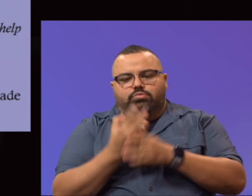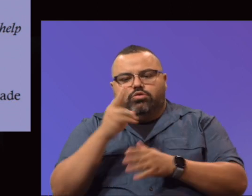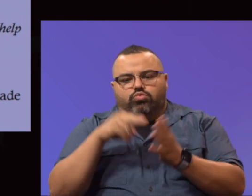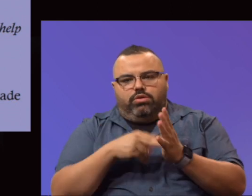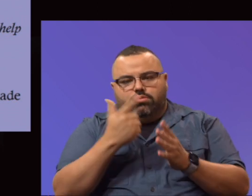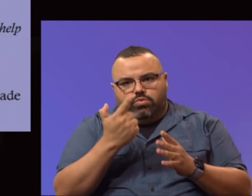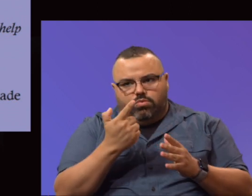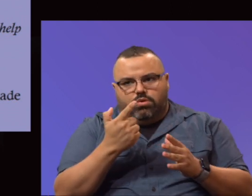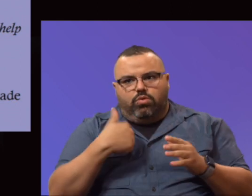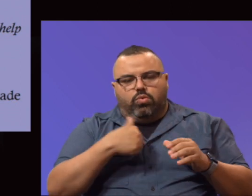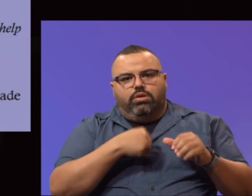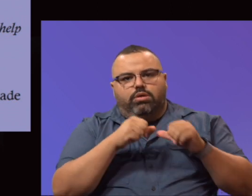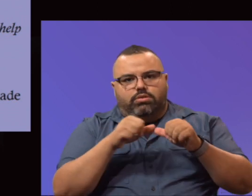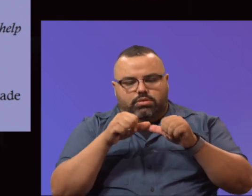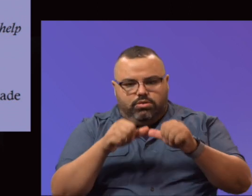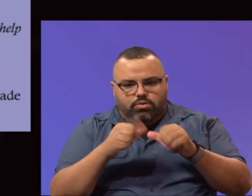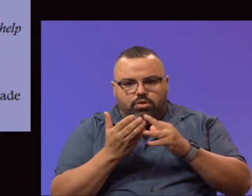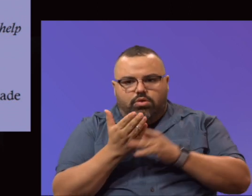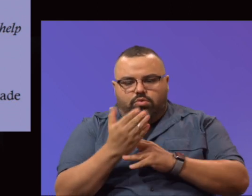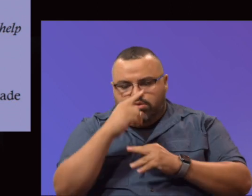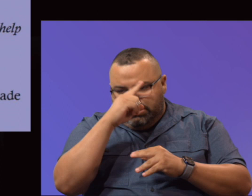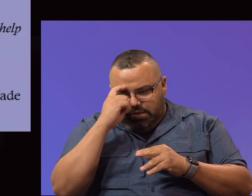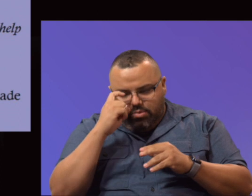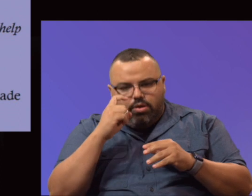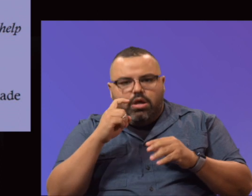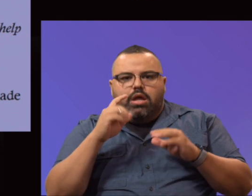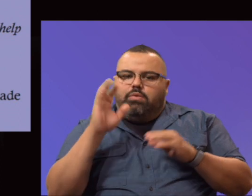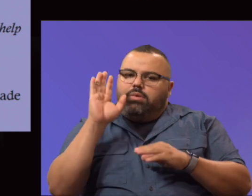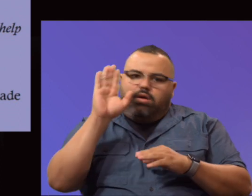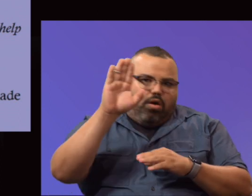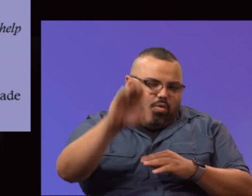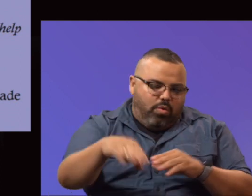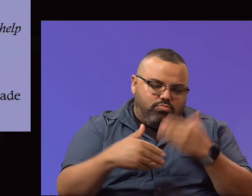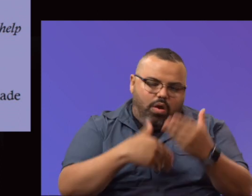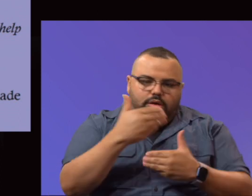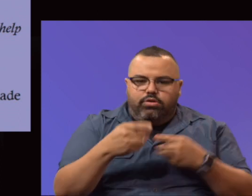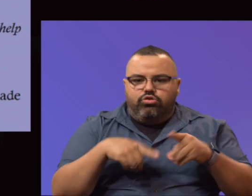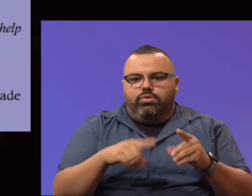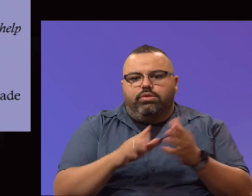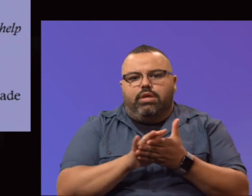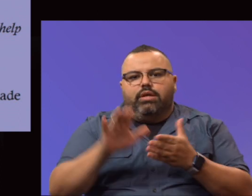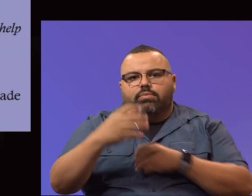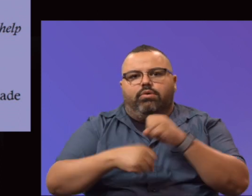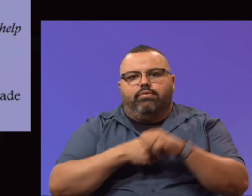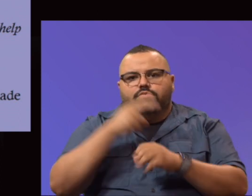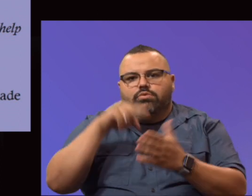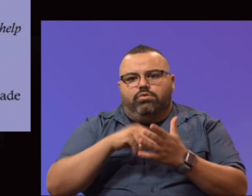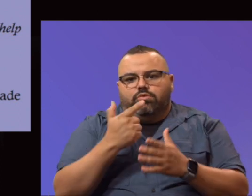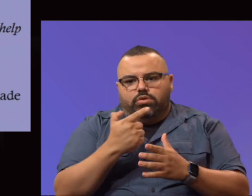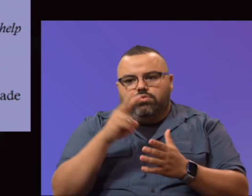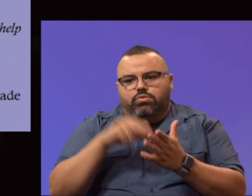of 2021. We continued it through the summer and it'll be an ongoing process during this academic year of 2021